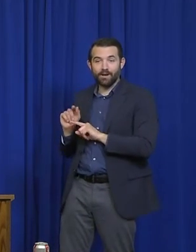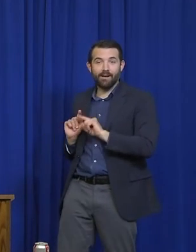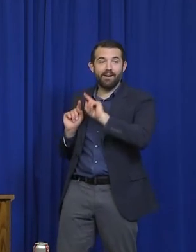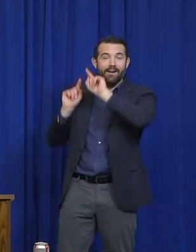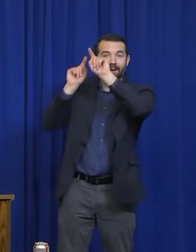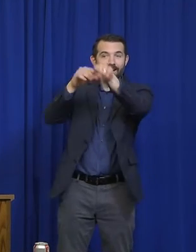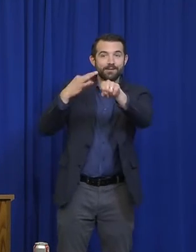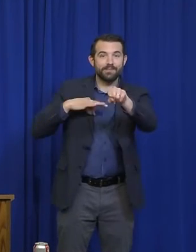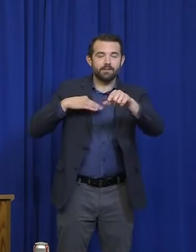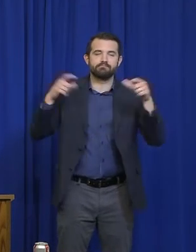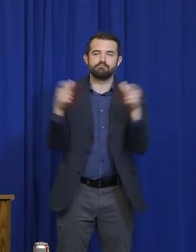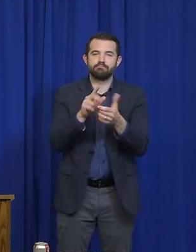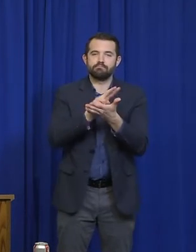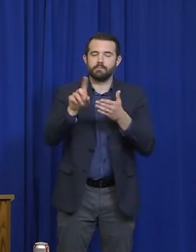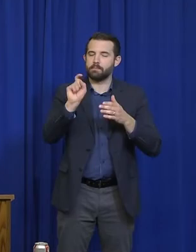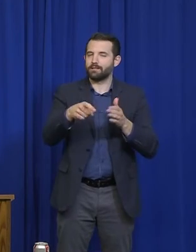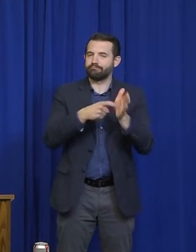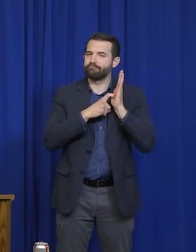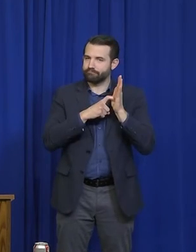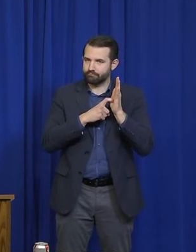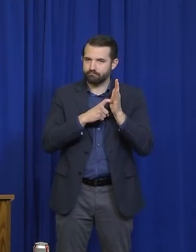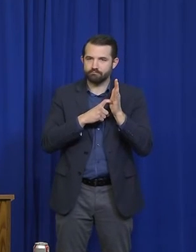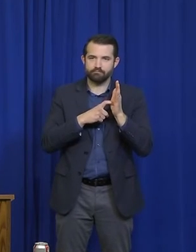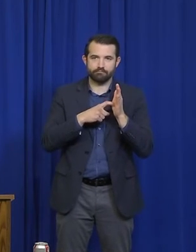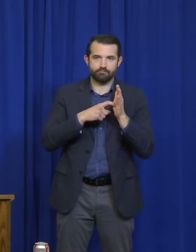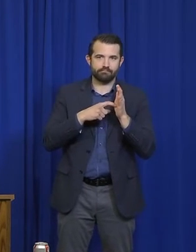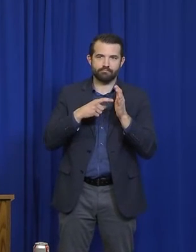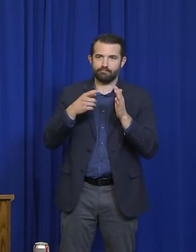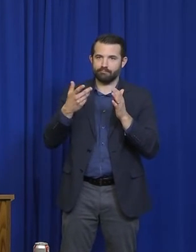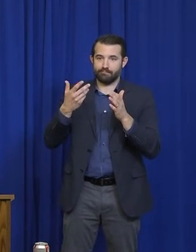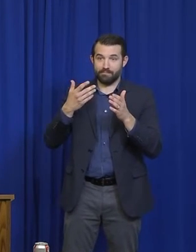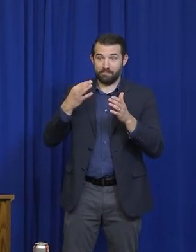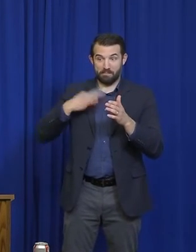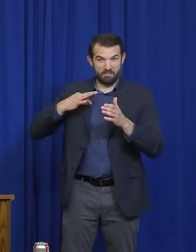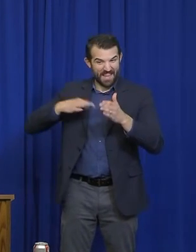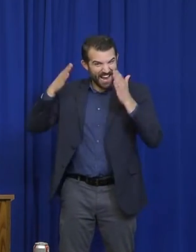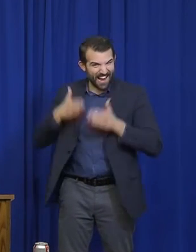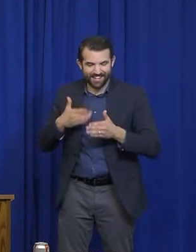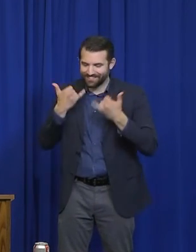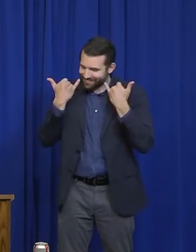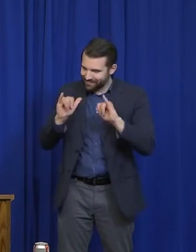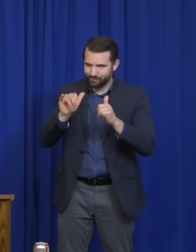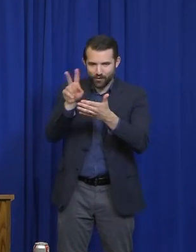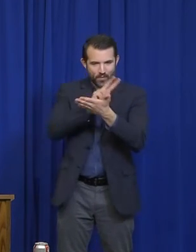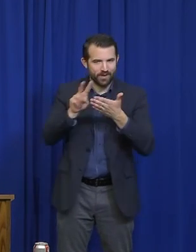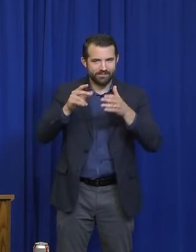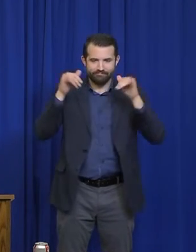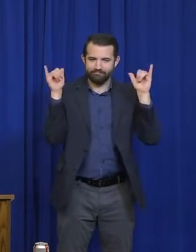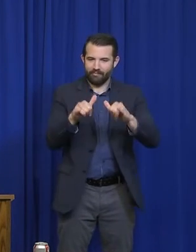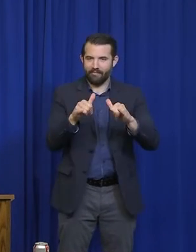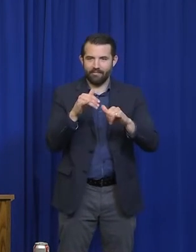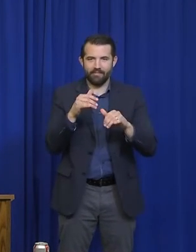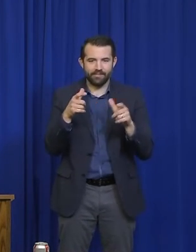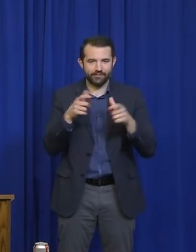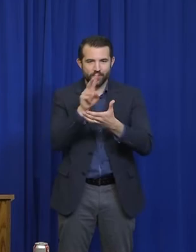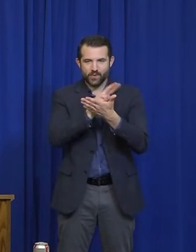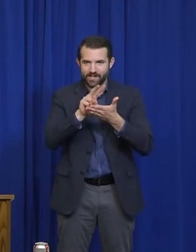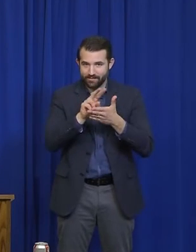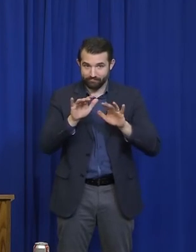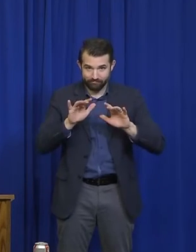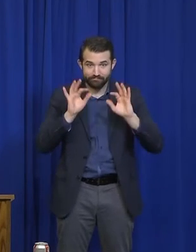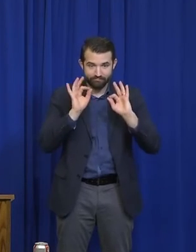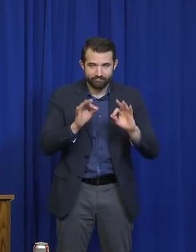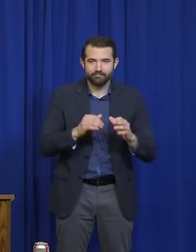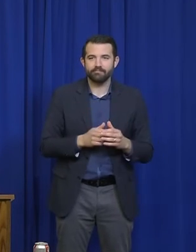it and they understand why it's important to their own health and safety to do this, not just to the health and safety of everybody else